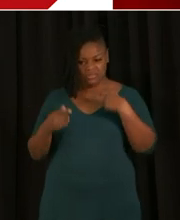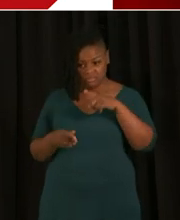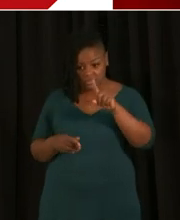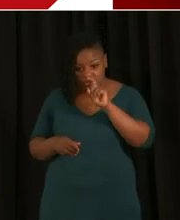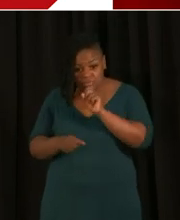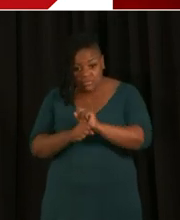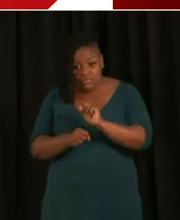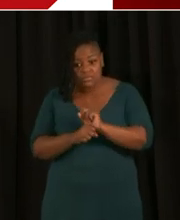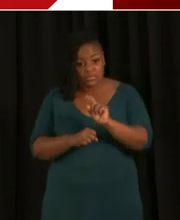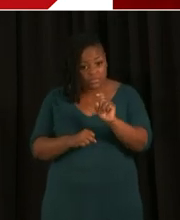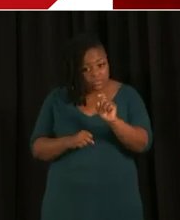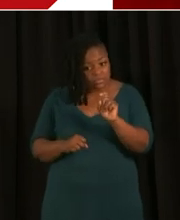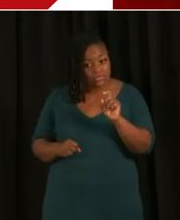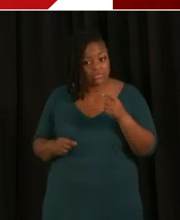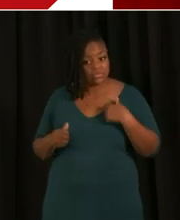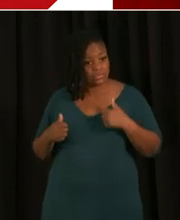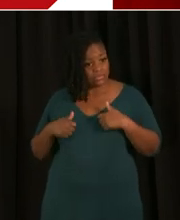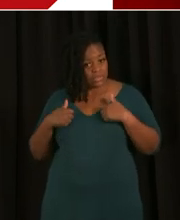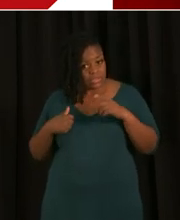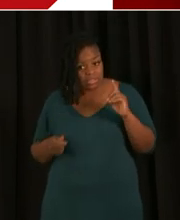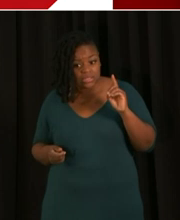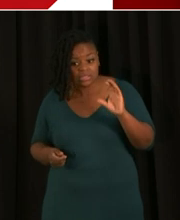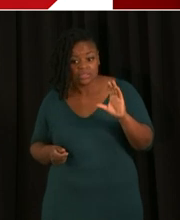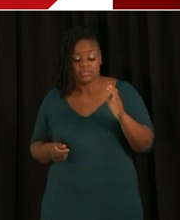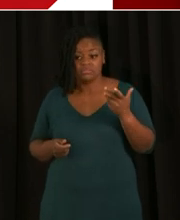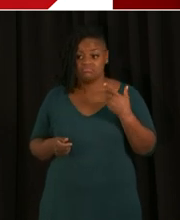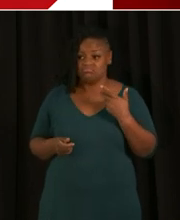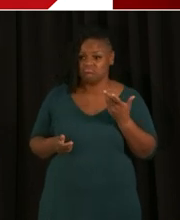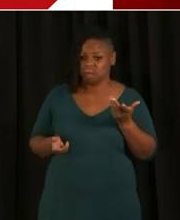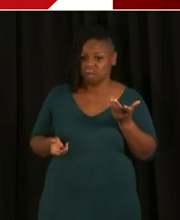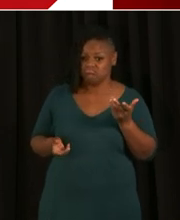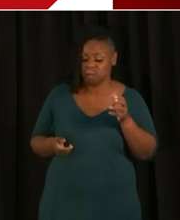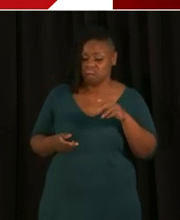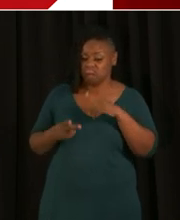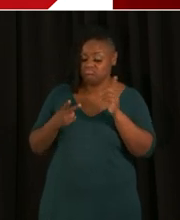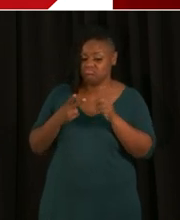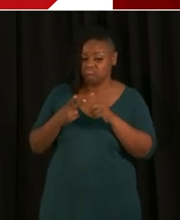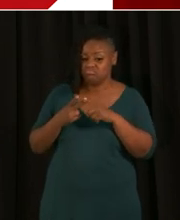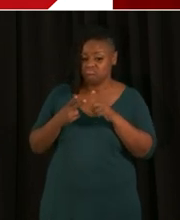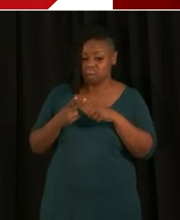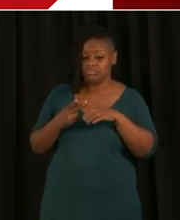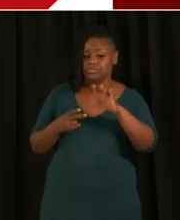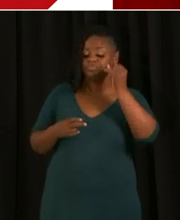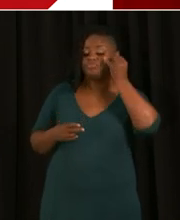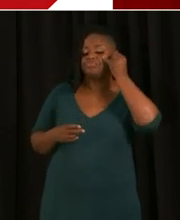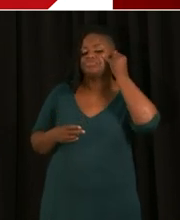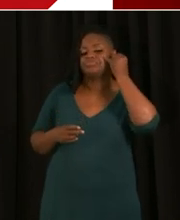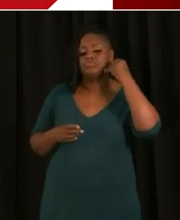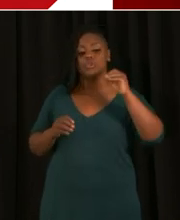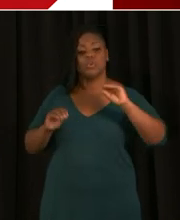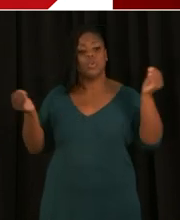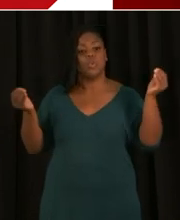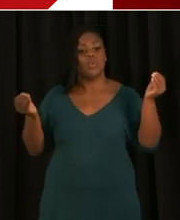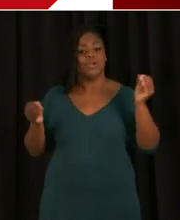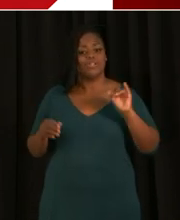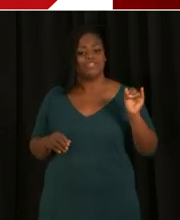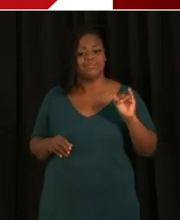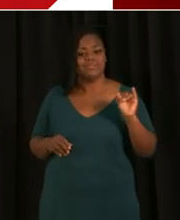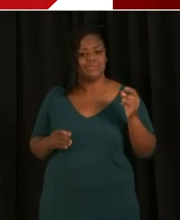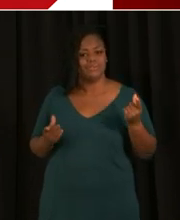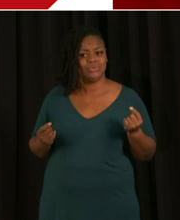a district resident. I think the second question is, is it still free if you cannot provide insurance? And the answer is yes.